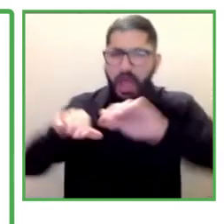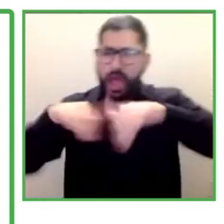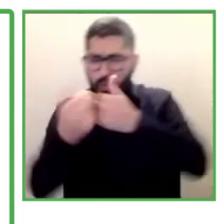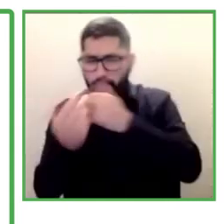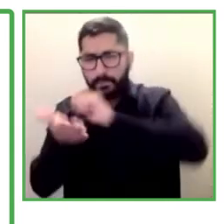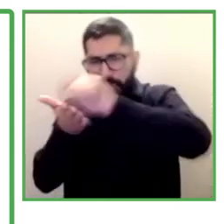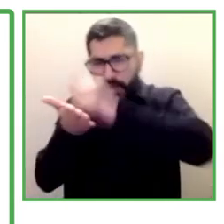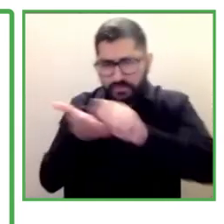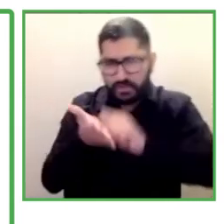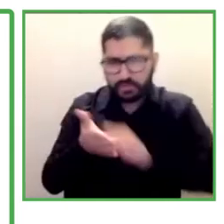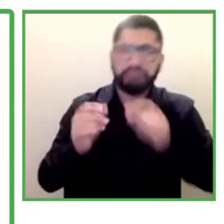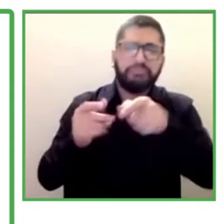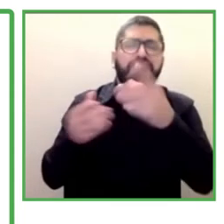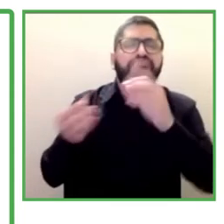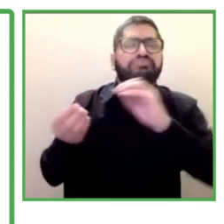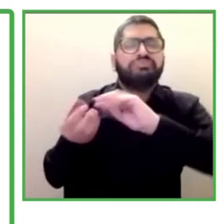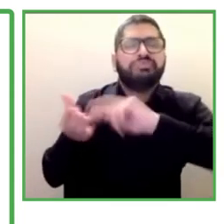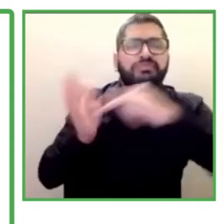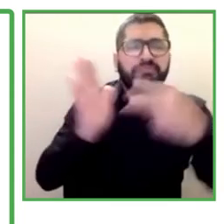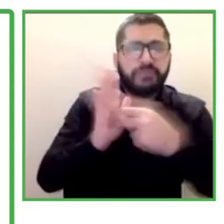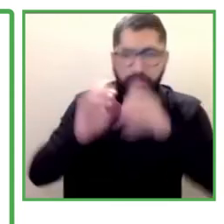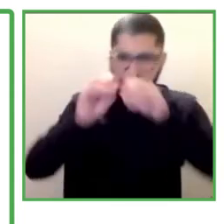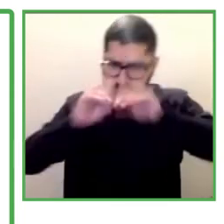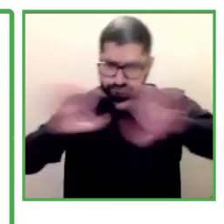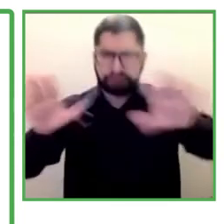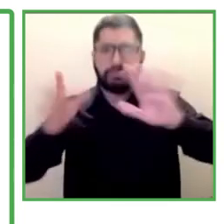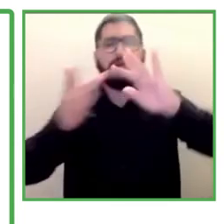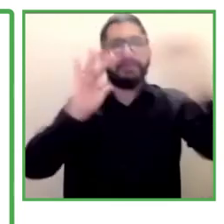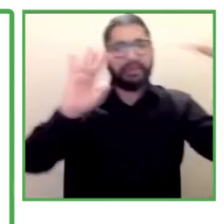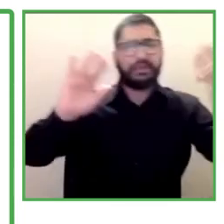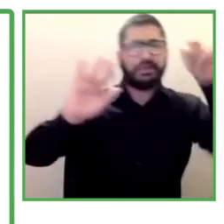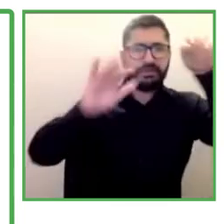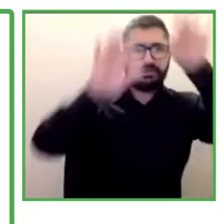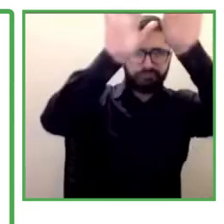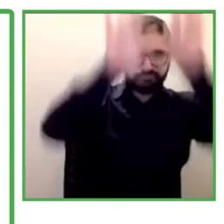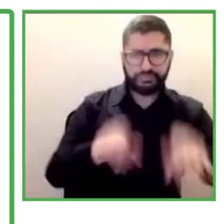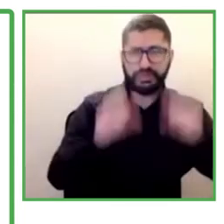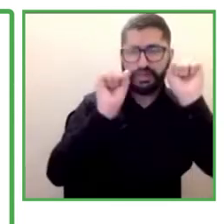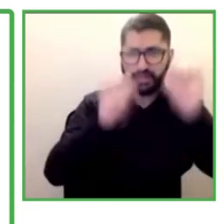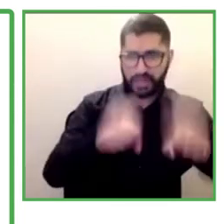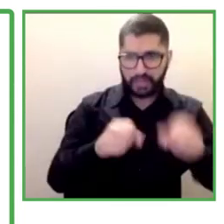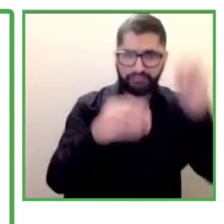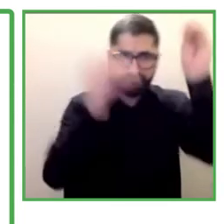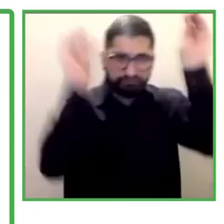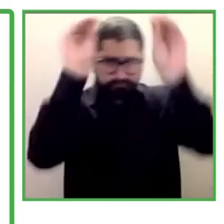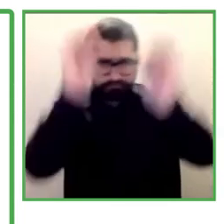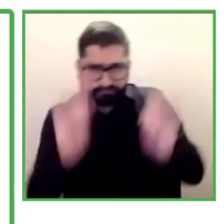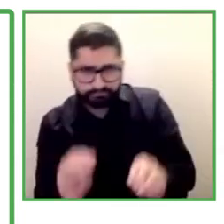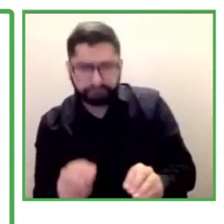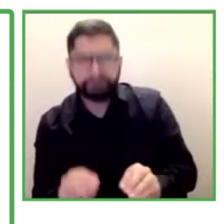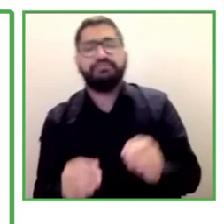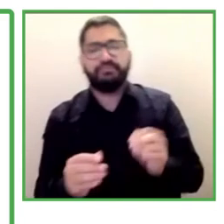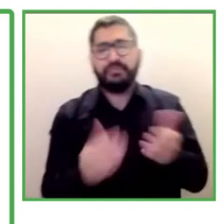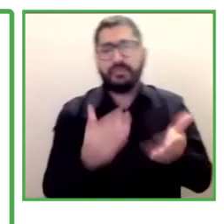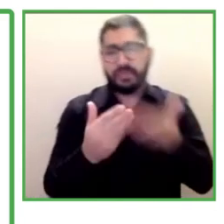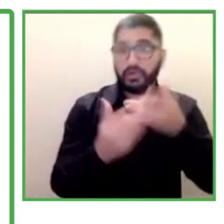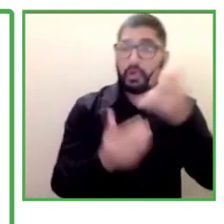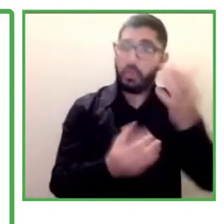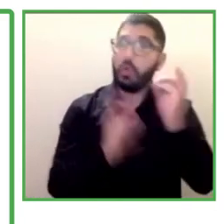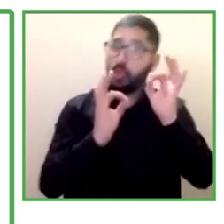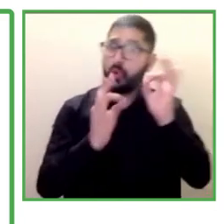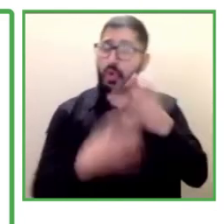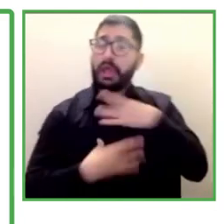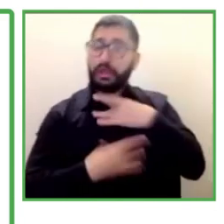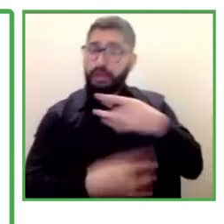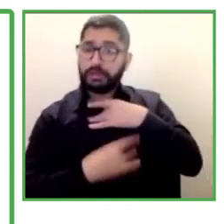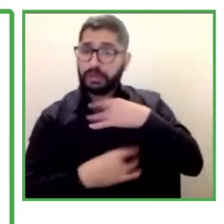We do this through an online training platform. And it was very interesting to see how intellectually